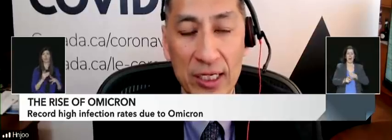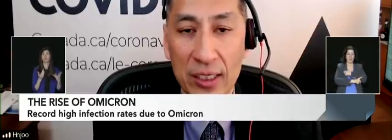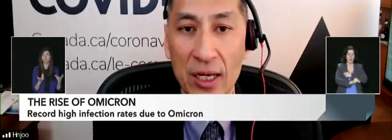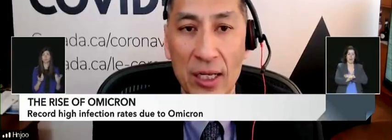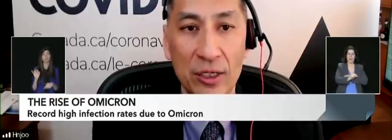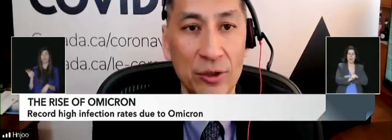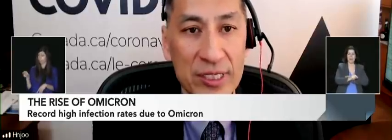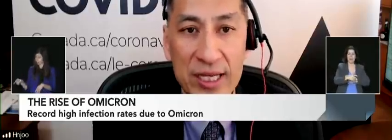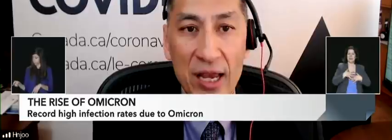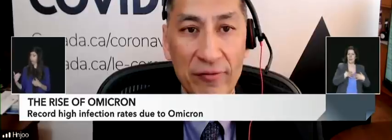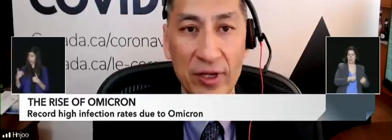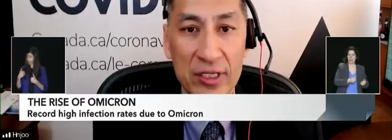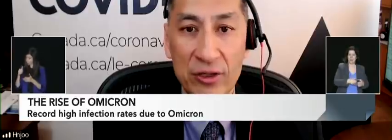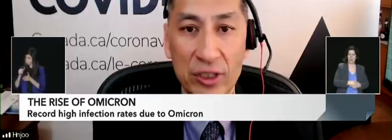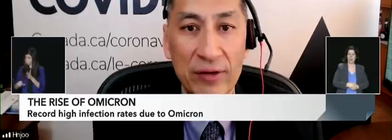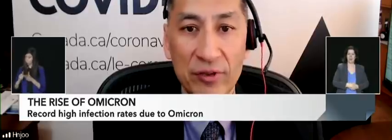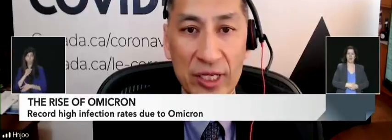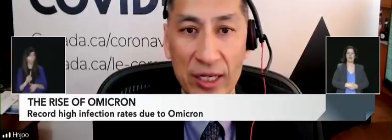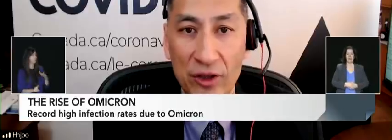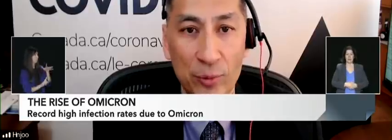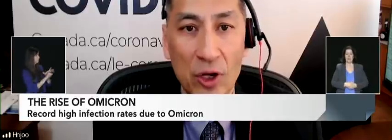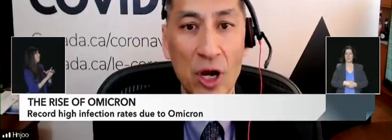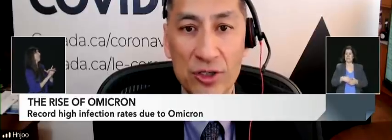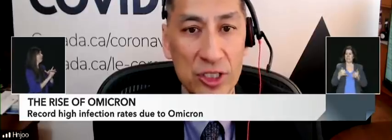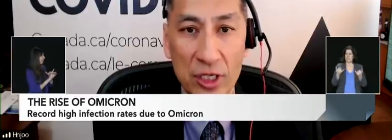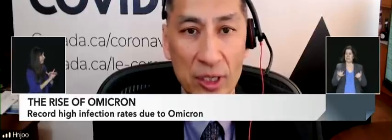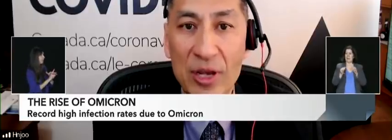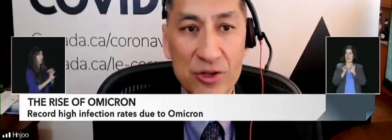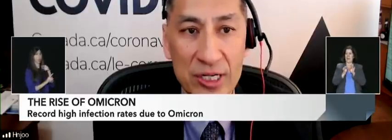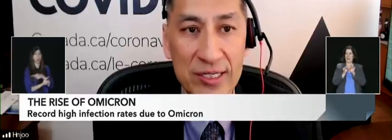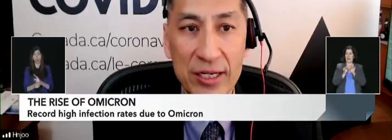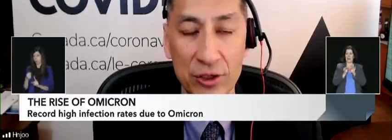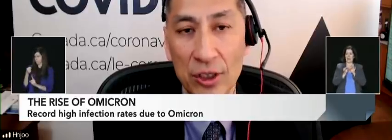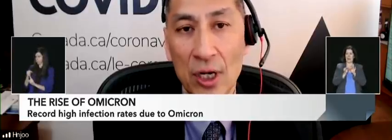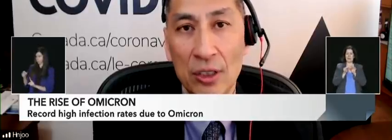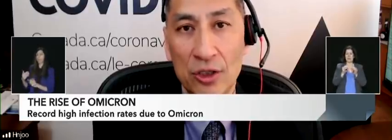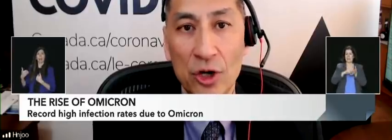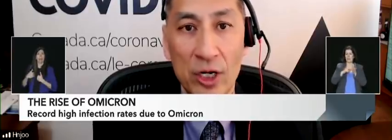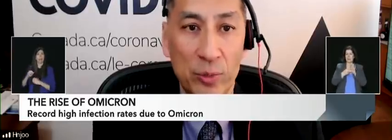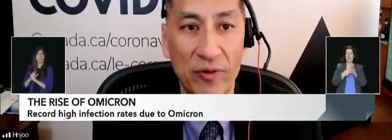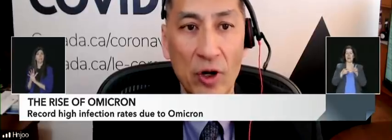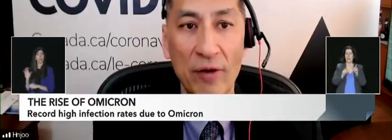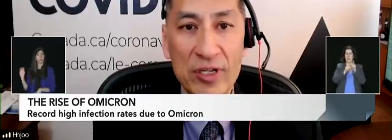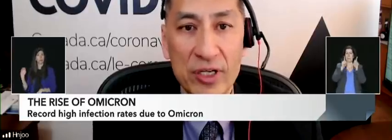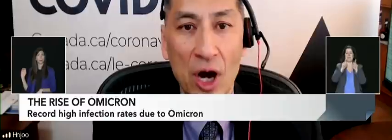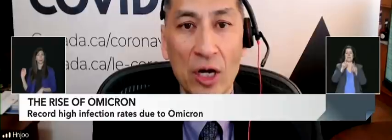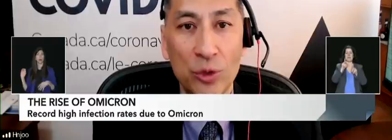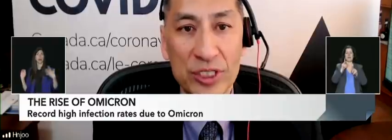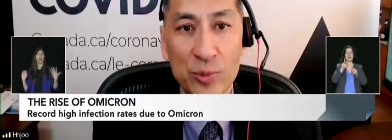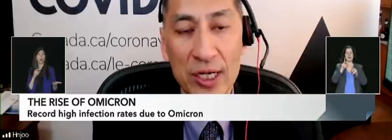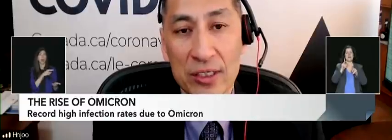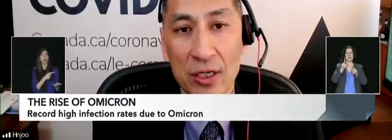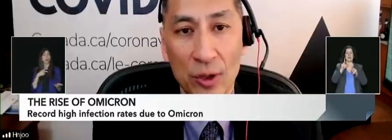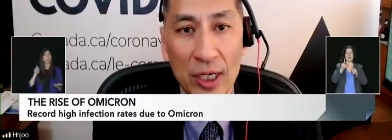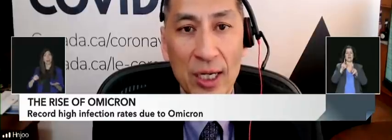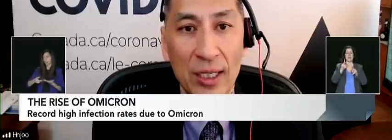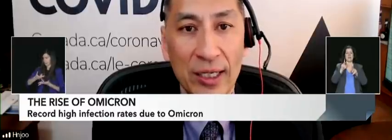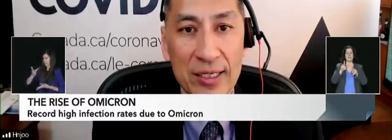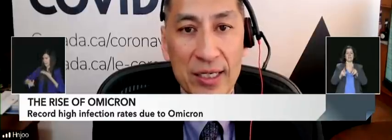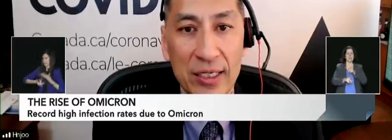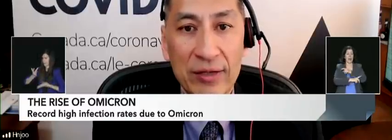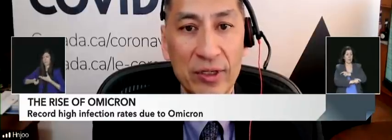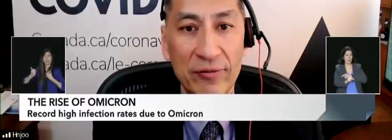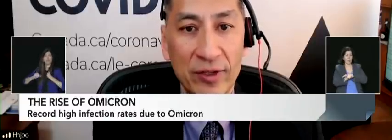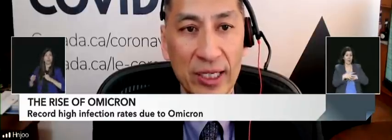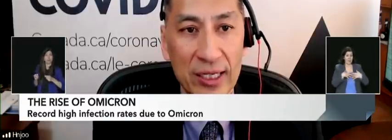in the hospital setting, the staff etc., you have to take other precautions and the measures etc. to try to prevent obviously onward spread. So,